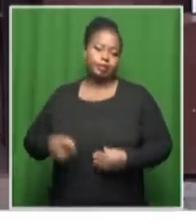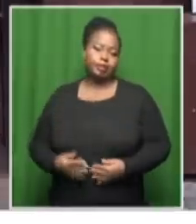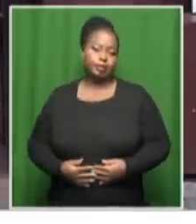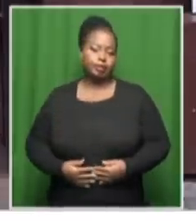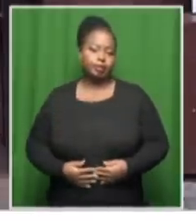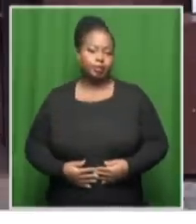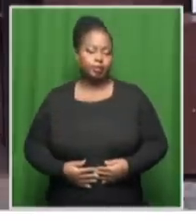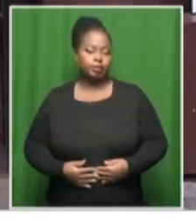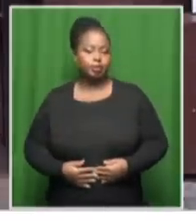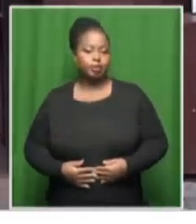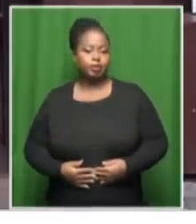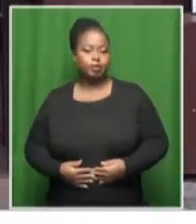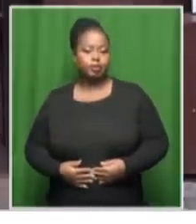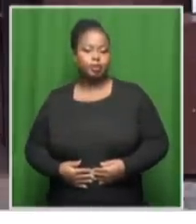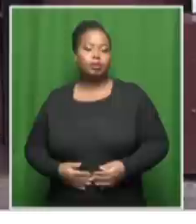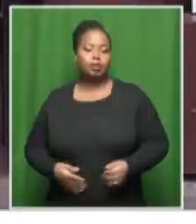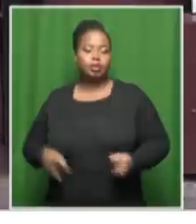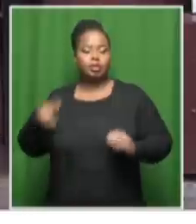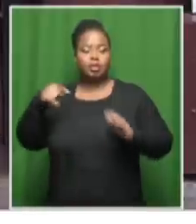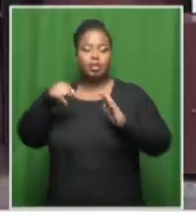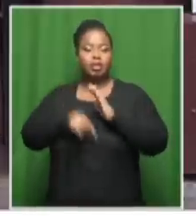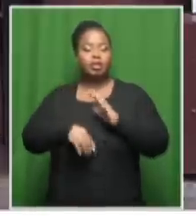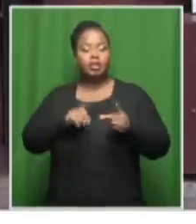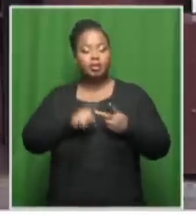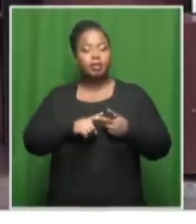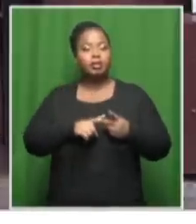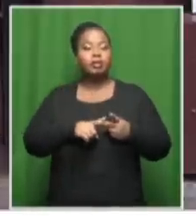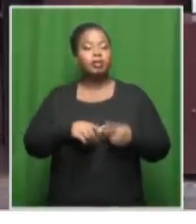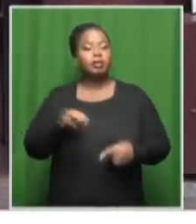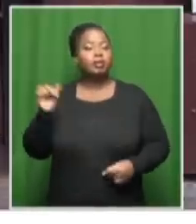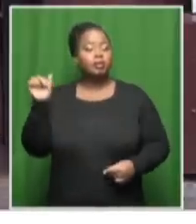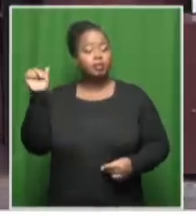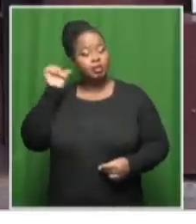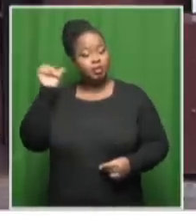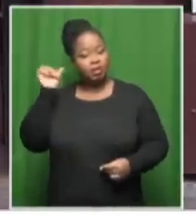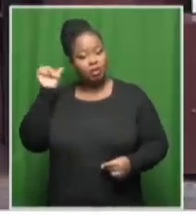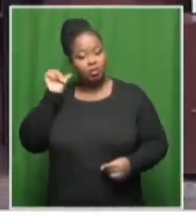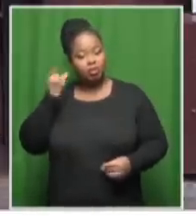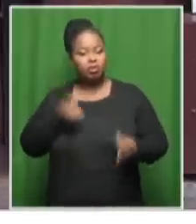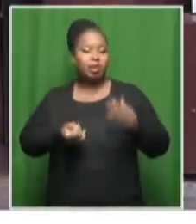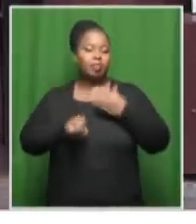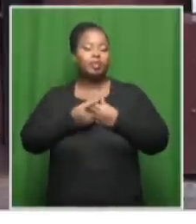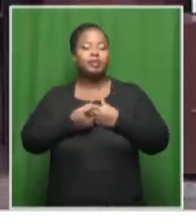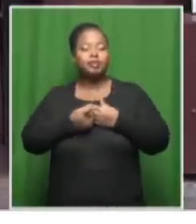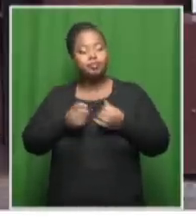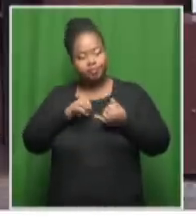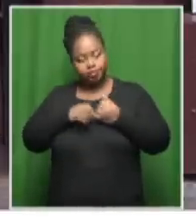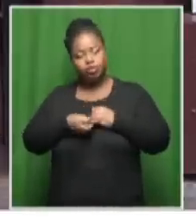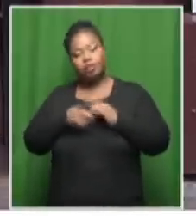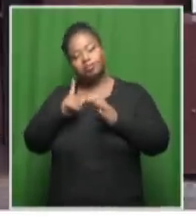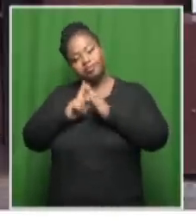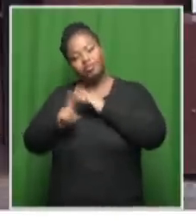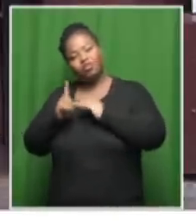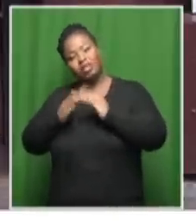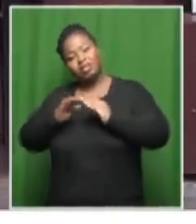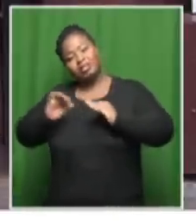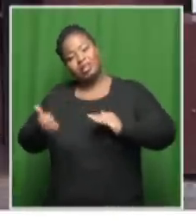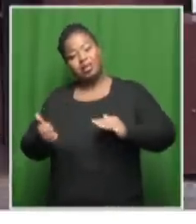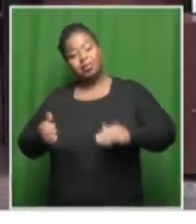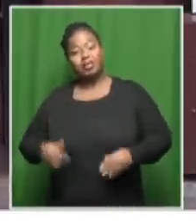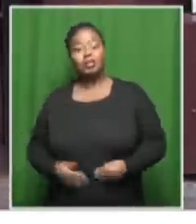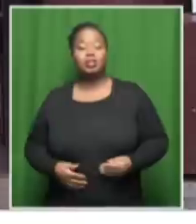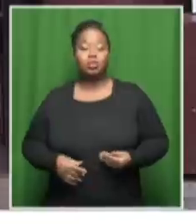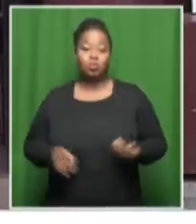we're really going to get details of possible sounds that were heard, what interventions were made by some of these neighbors, including